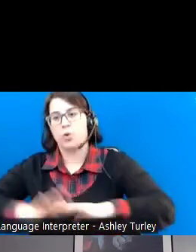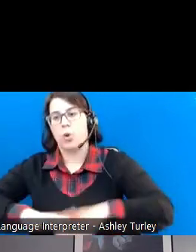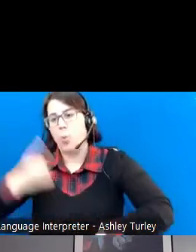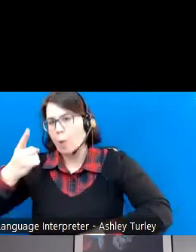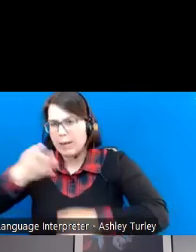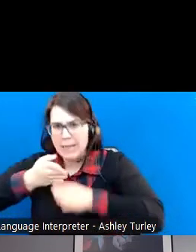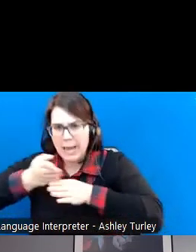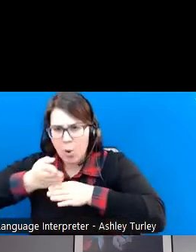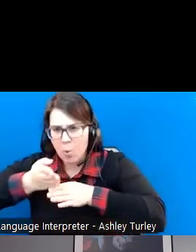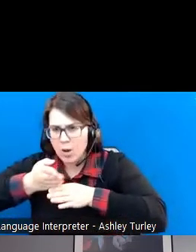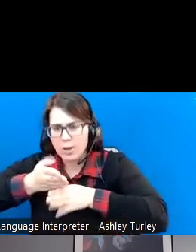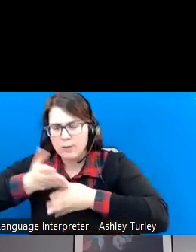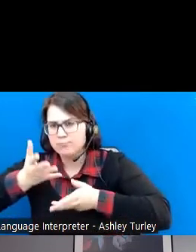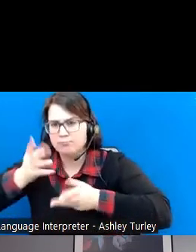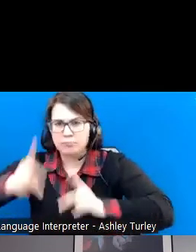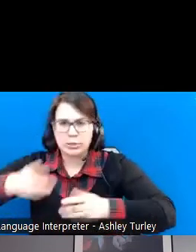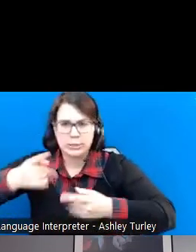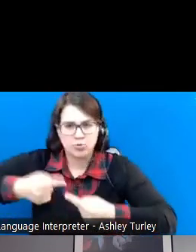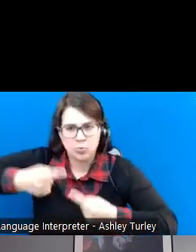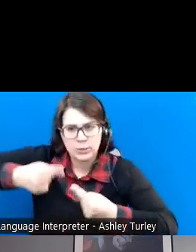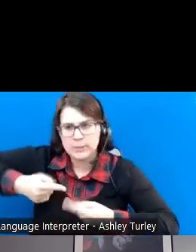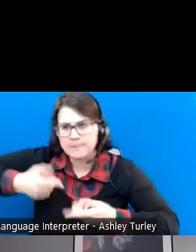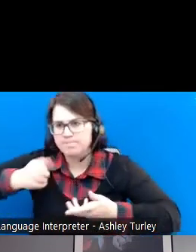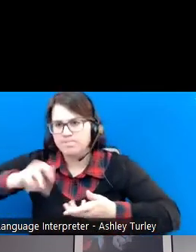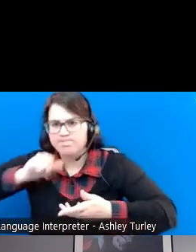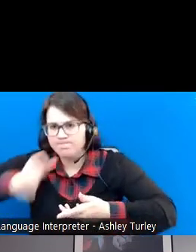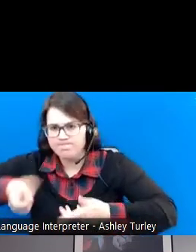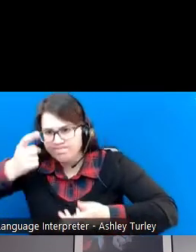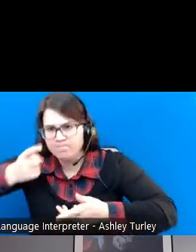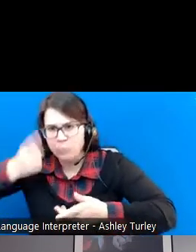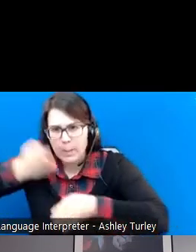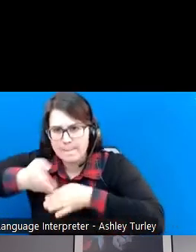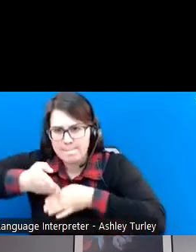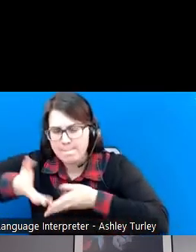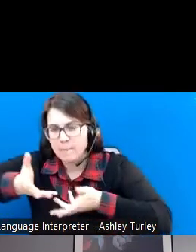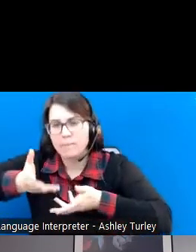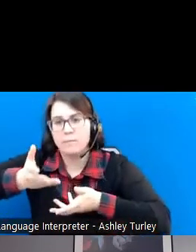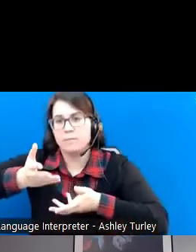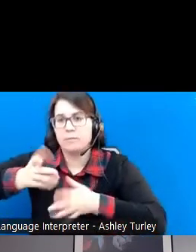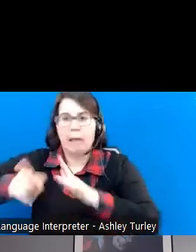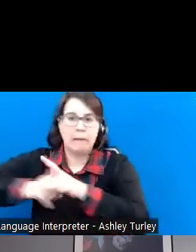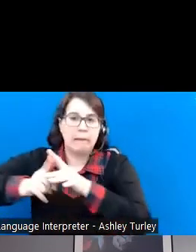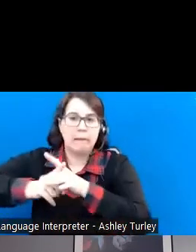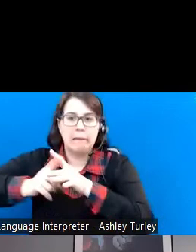that the person with disability might be struggling with or might not understand, such as attendance.